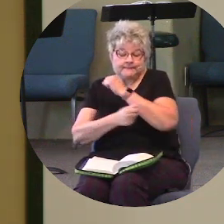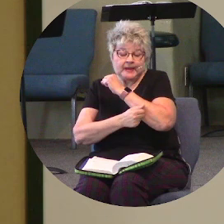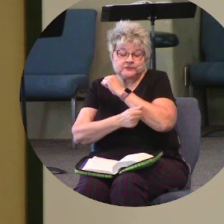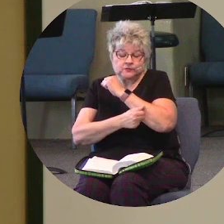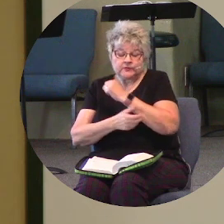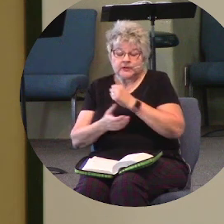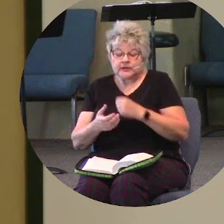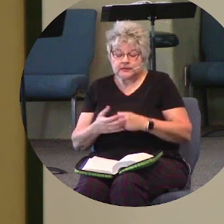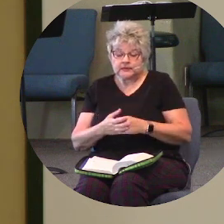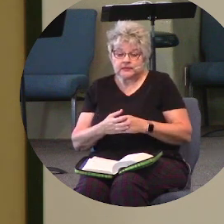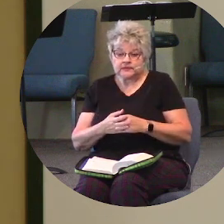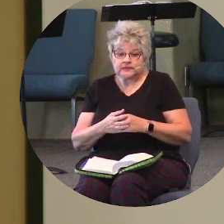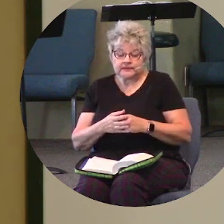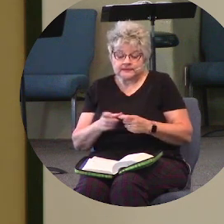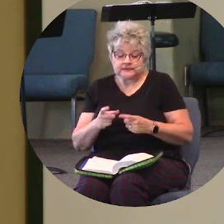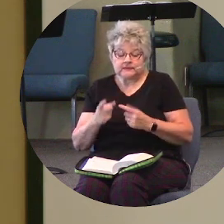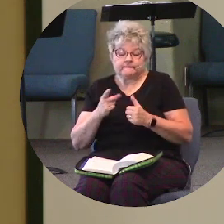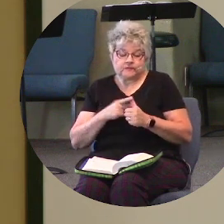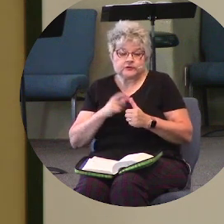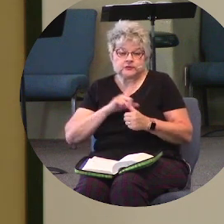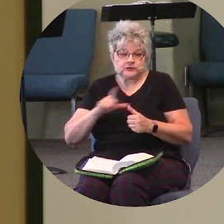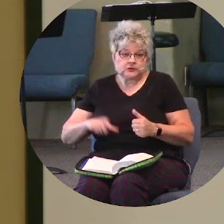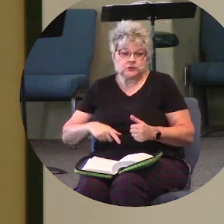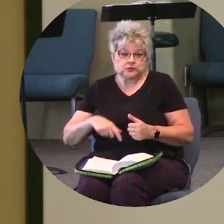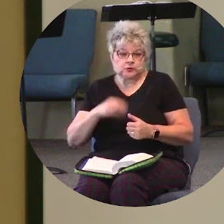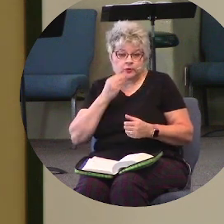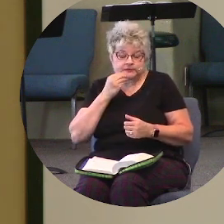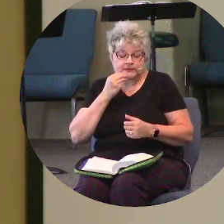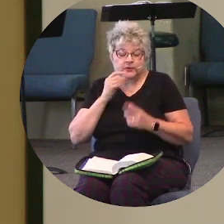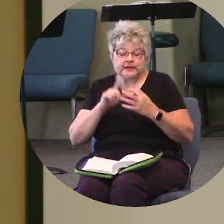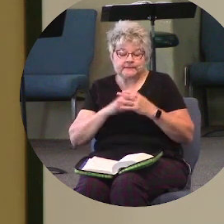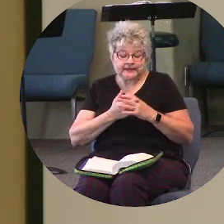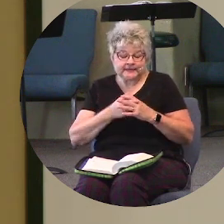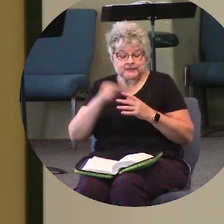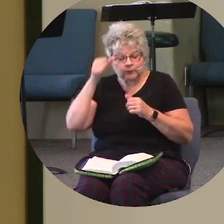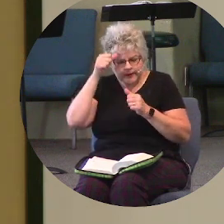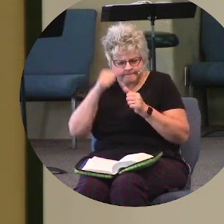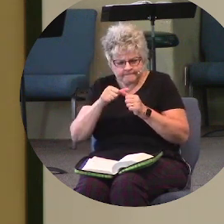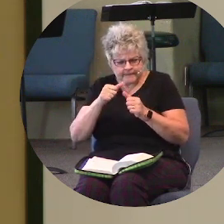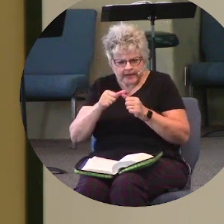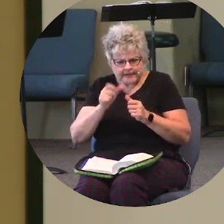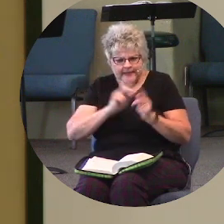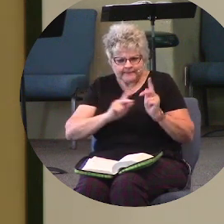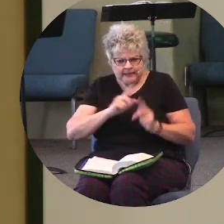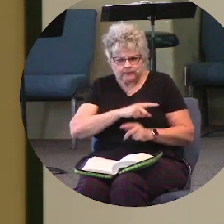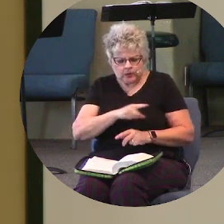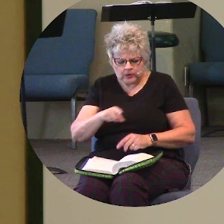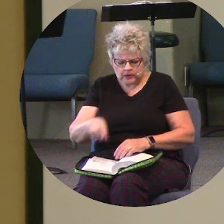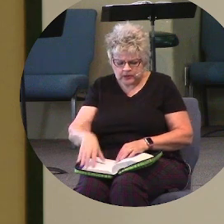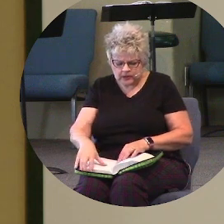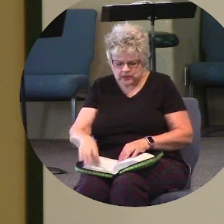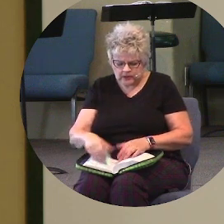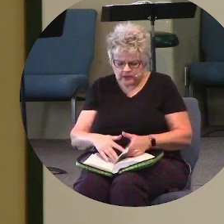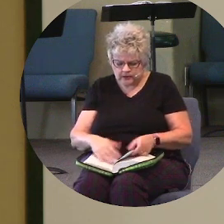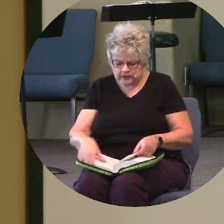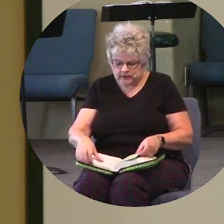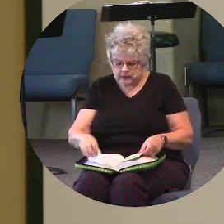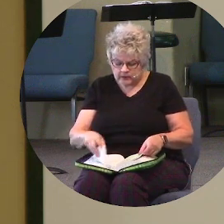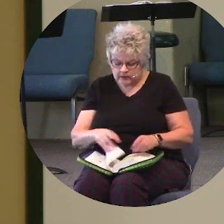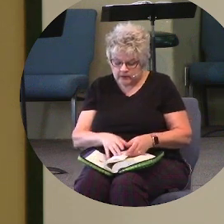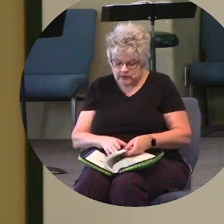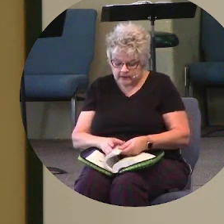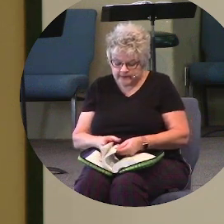evidence of the Lord's Supper. Is he begins by reminding people of where they are,